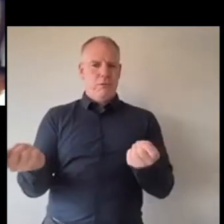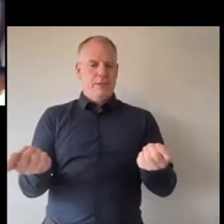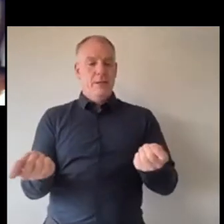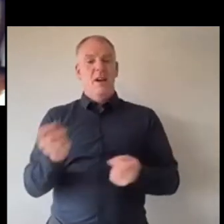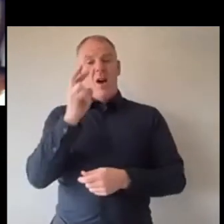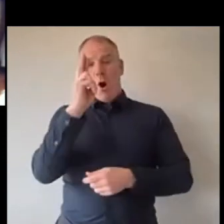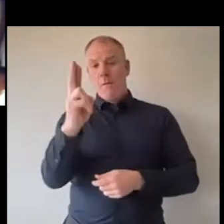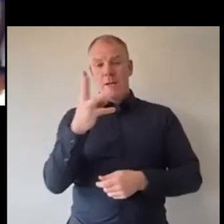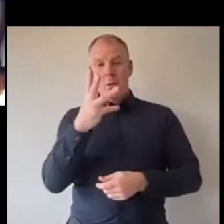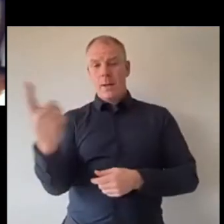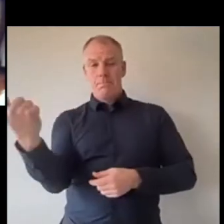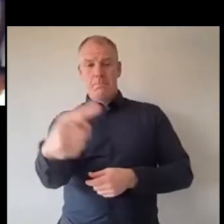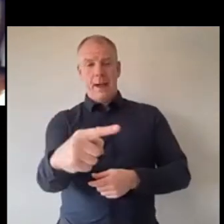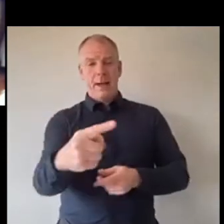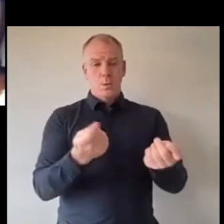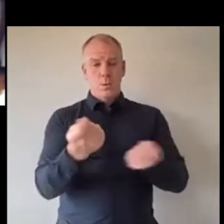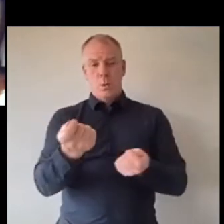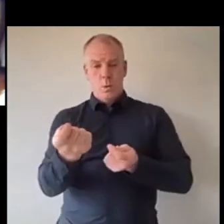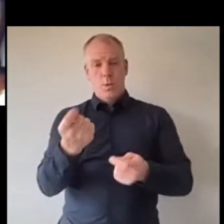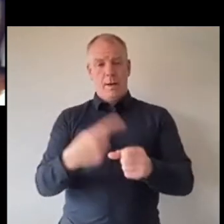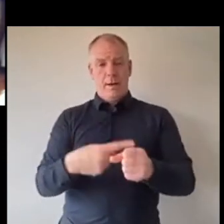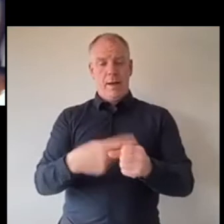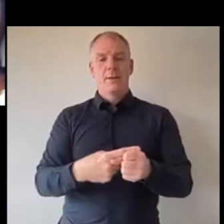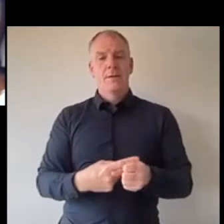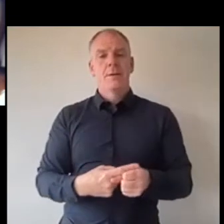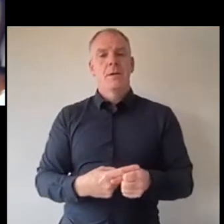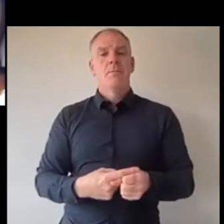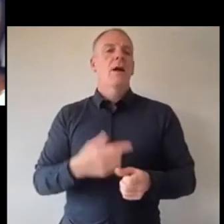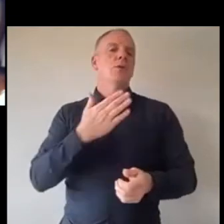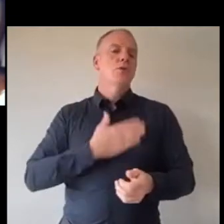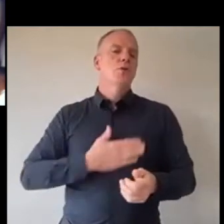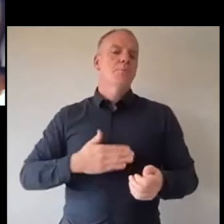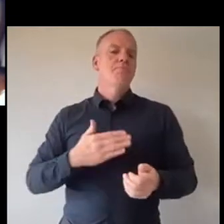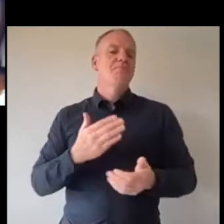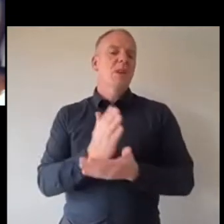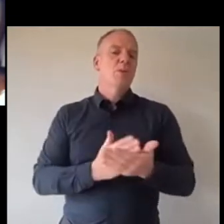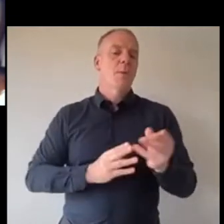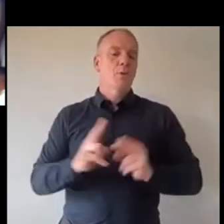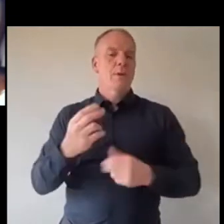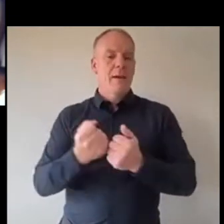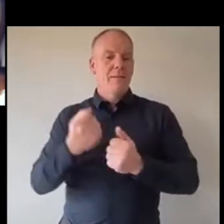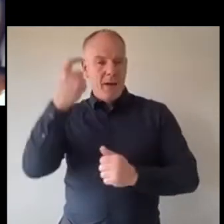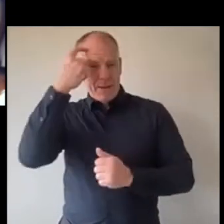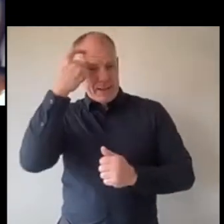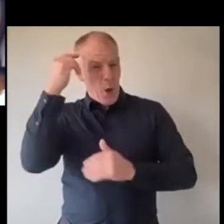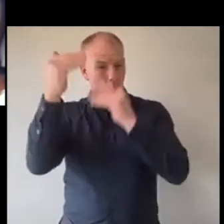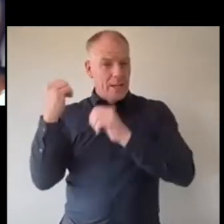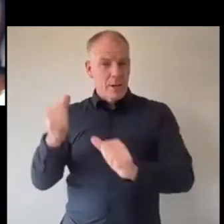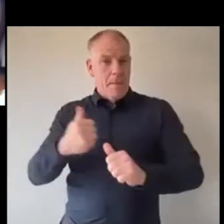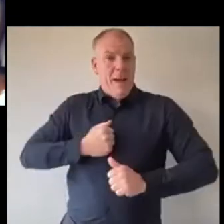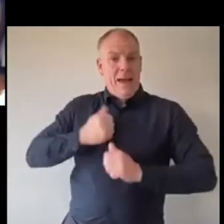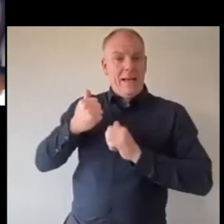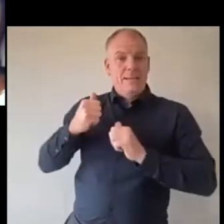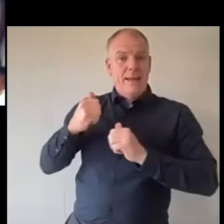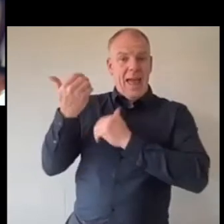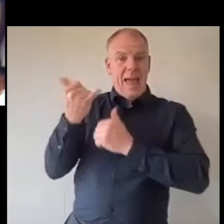the stage where we will but I'm also hoping that people will have cop on that older our older generation my generation and above will have some cop on and